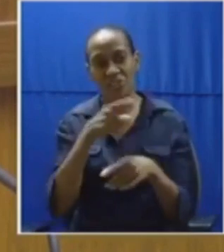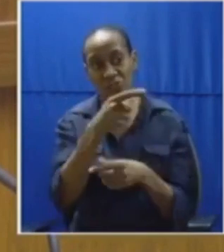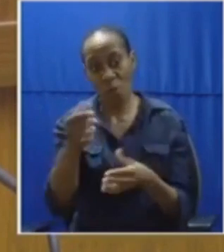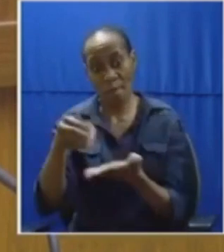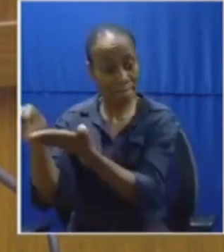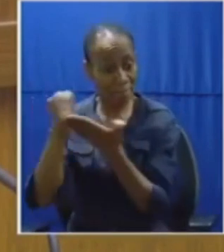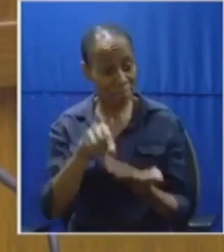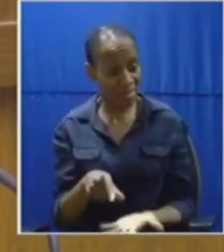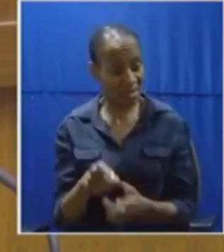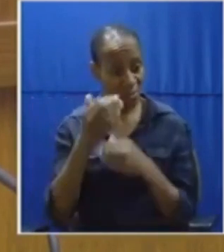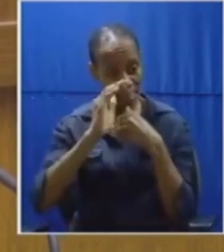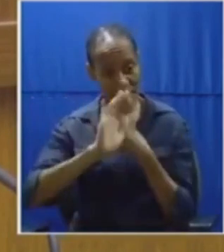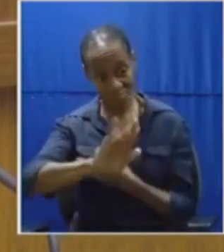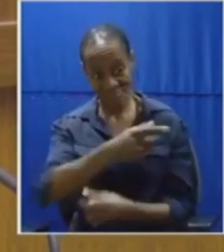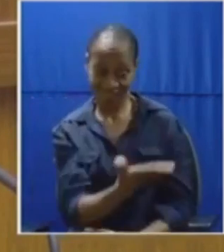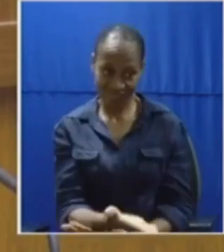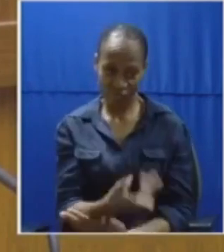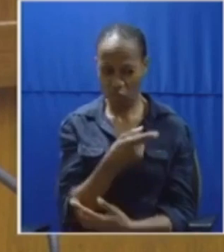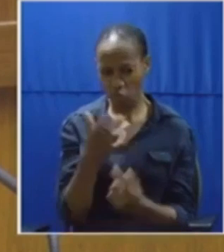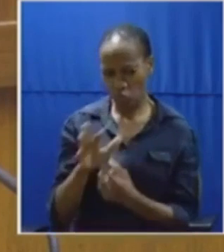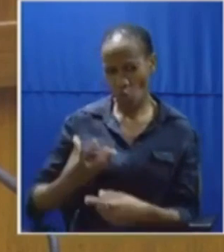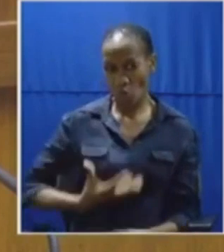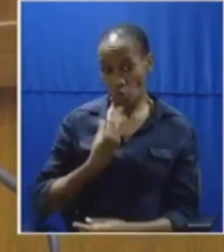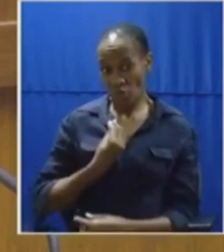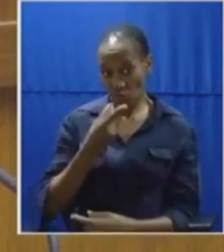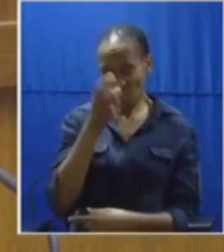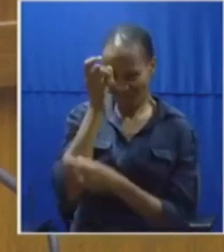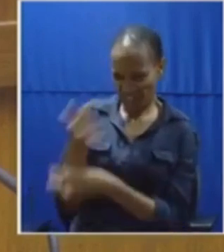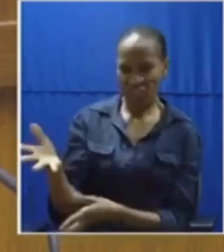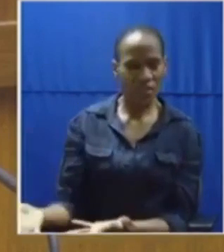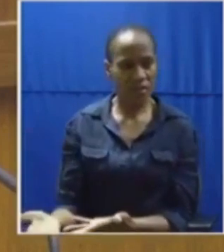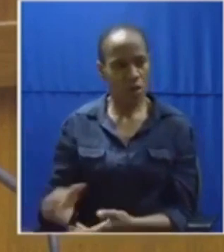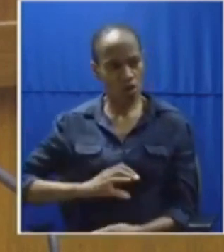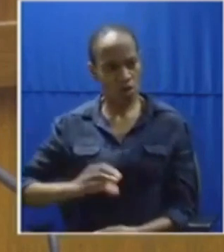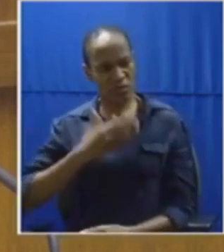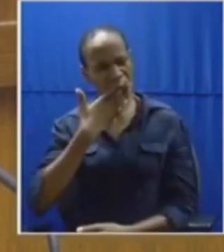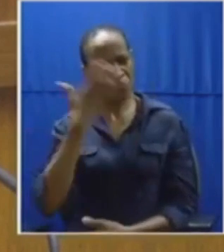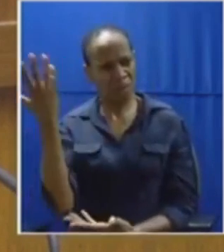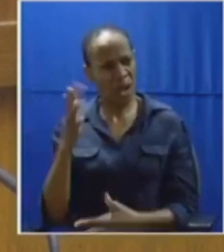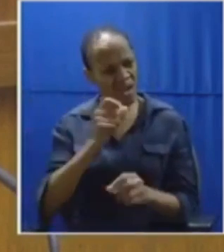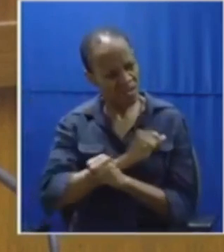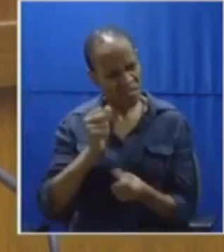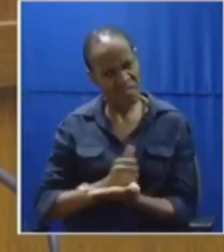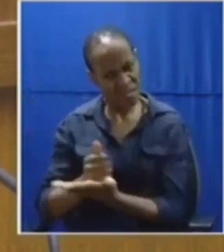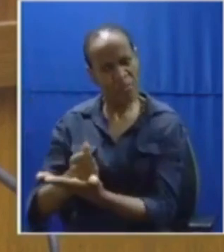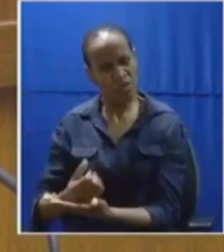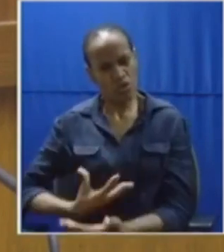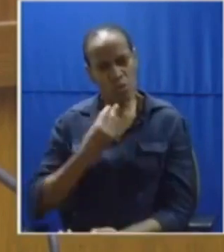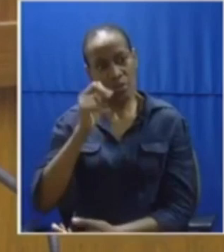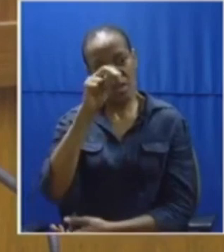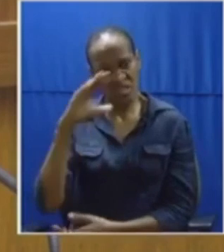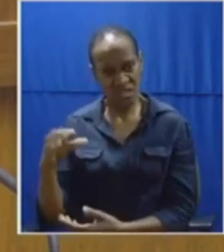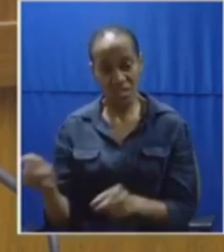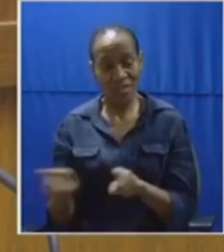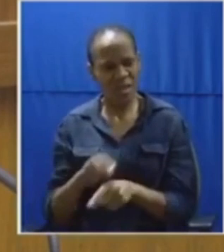A clear demonstration of your hatred of young people. You have no confidence in the youth of your own party and the